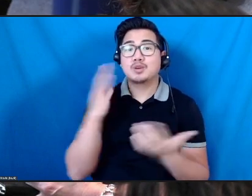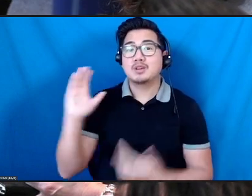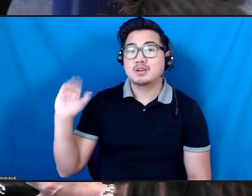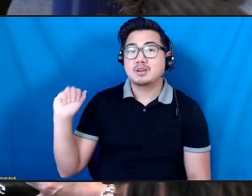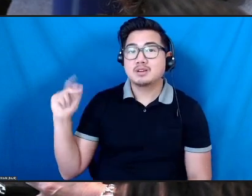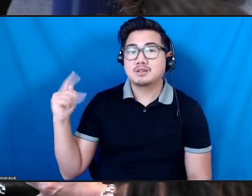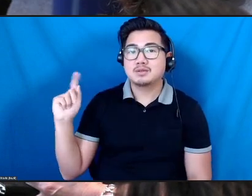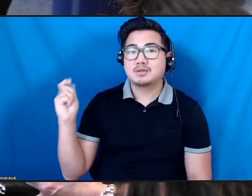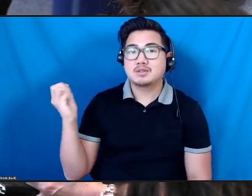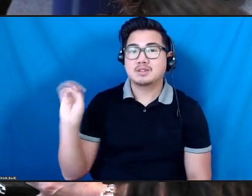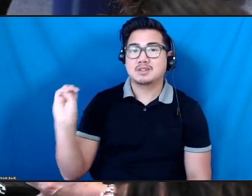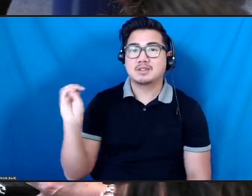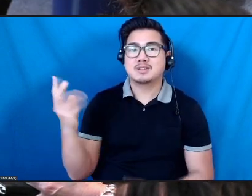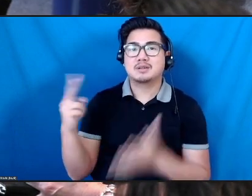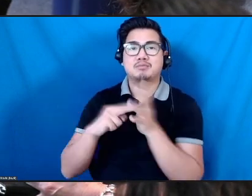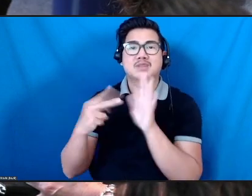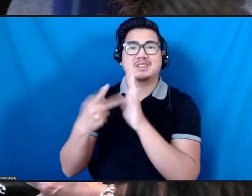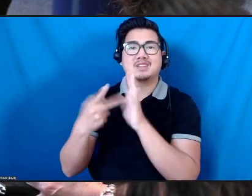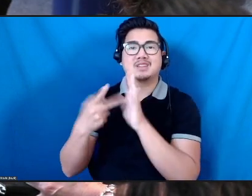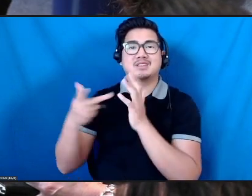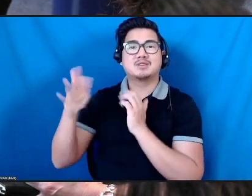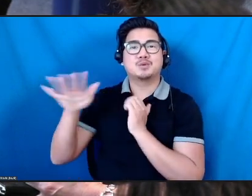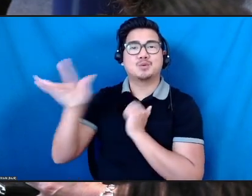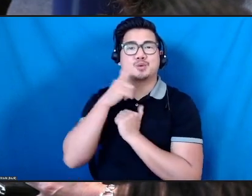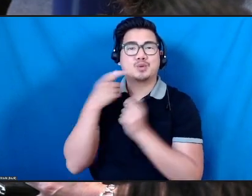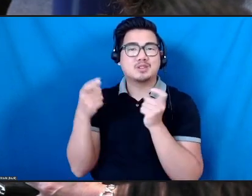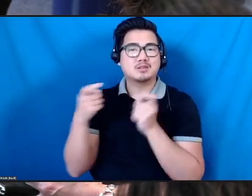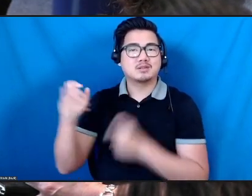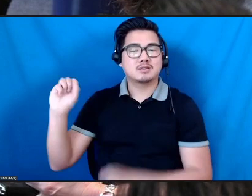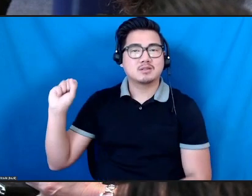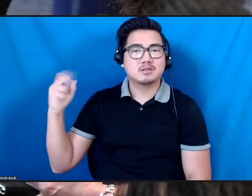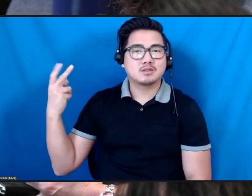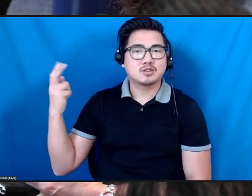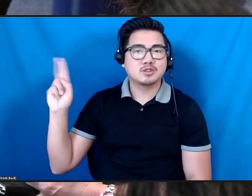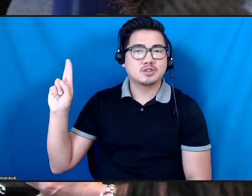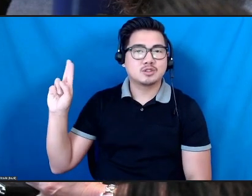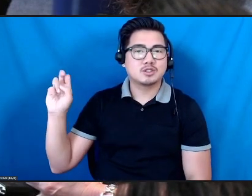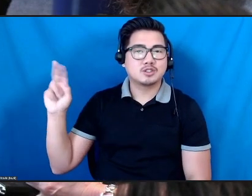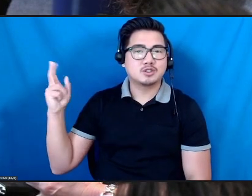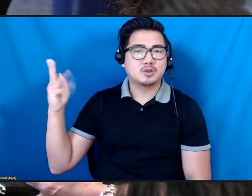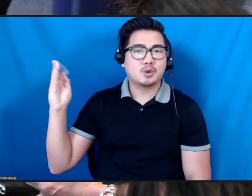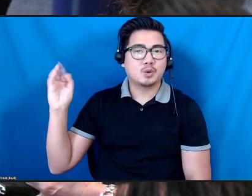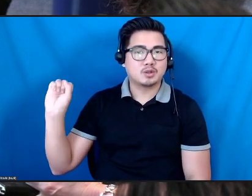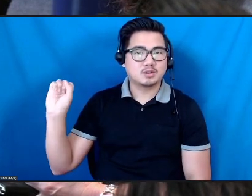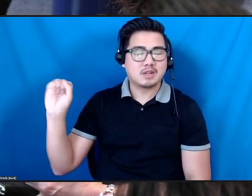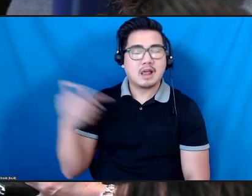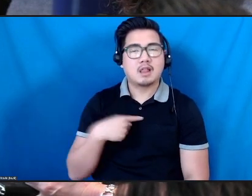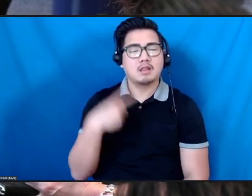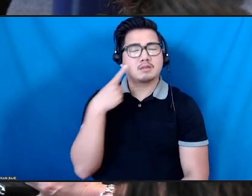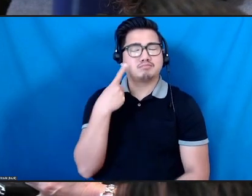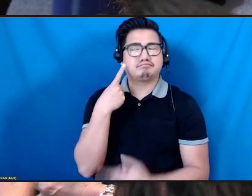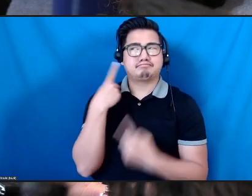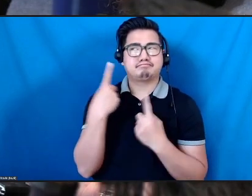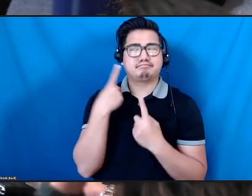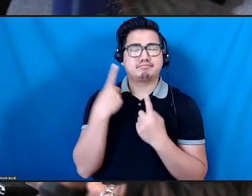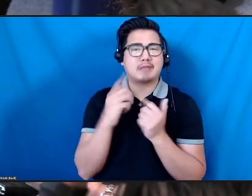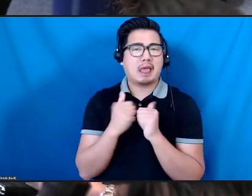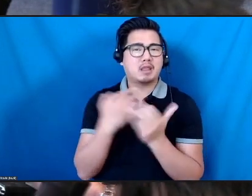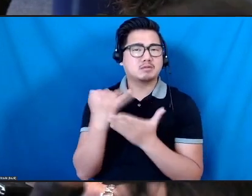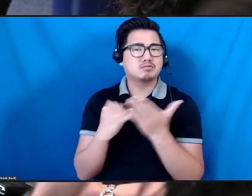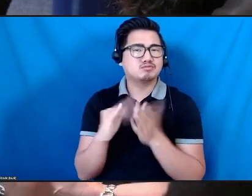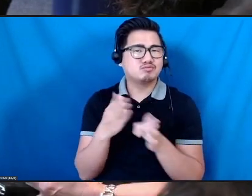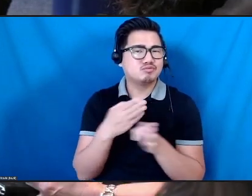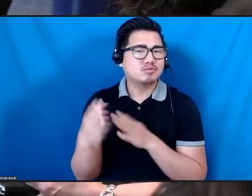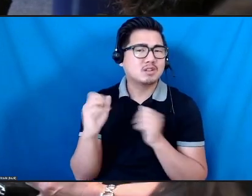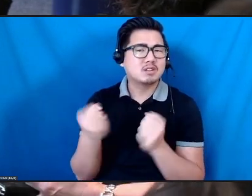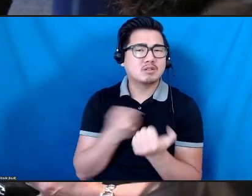which is this shareholder control. And so I've been thinking about how the art sector can learn from it in terms of where the control lies and power lies.